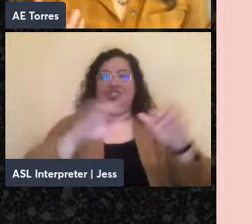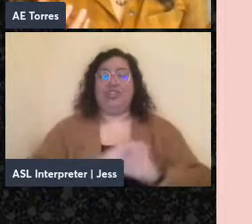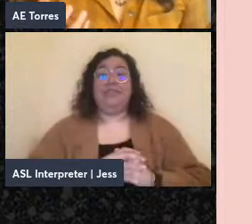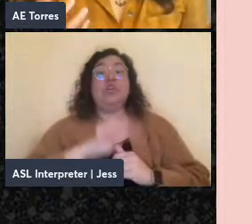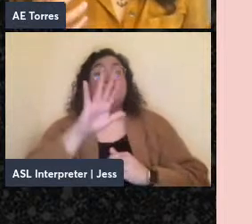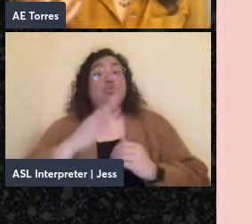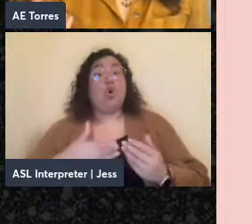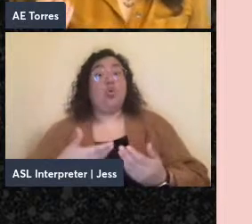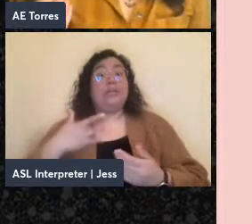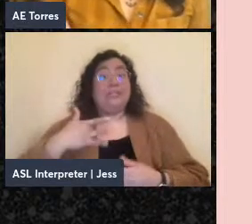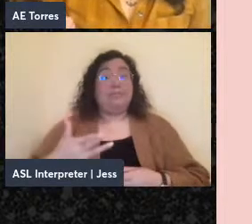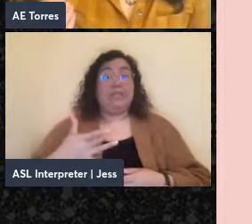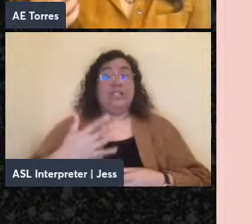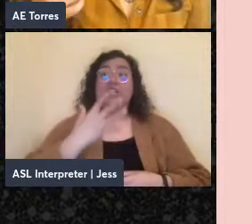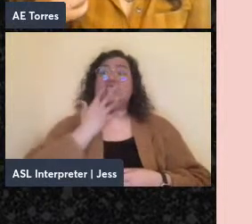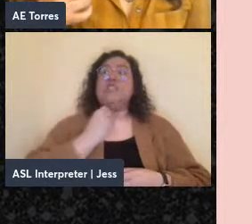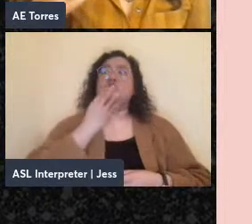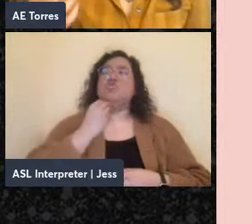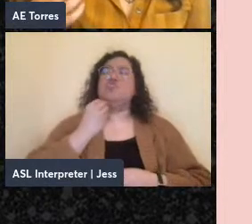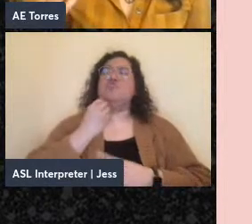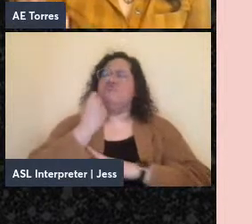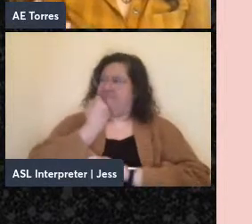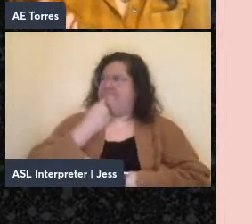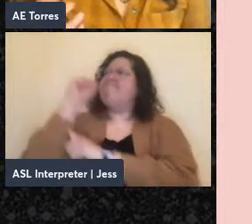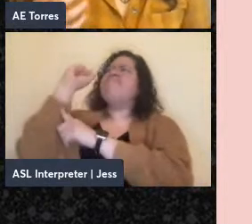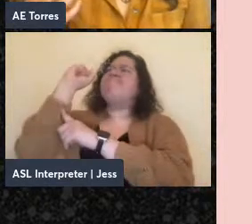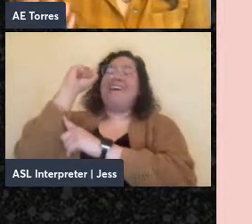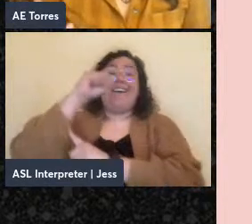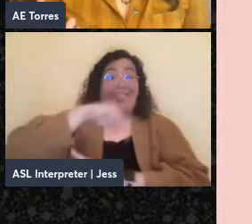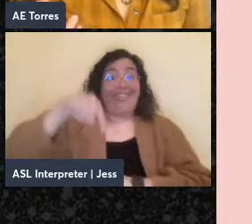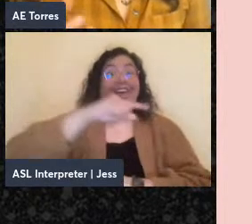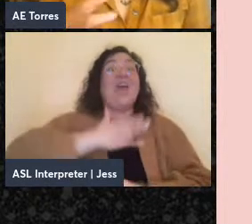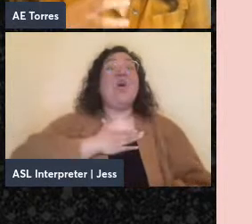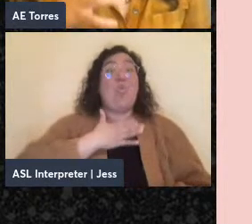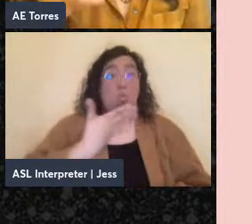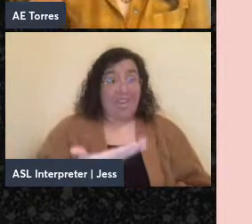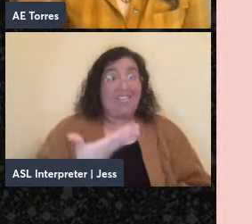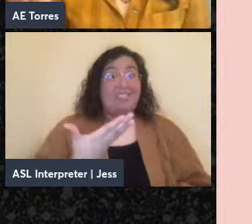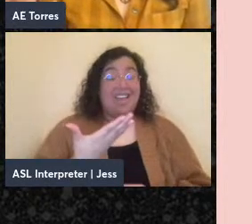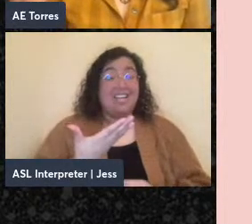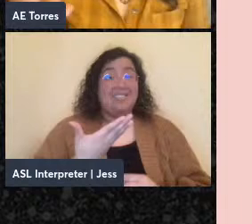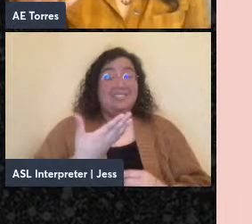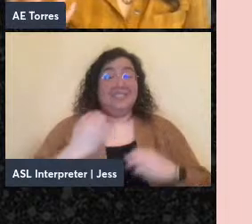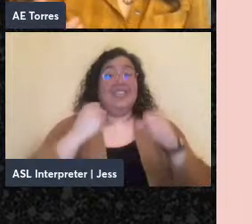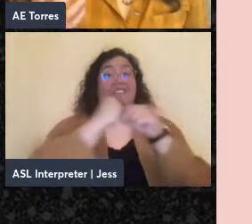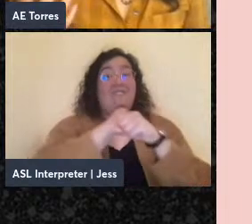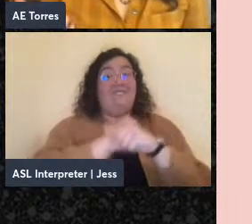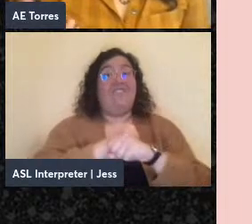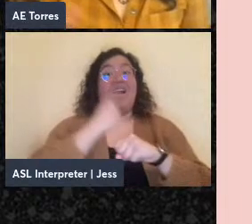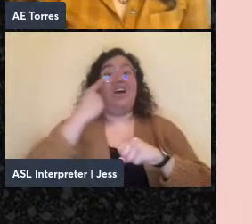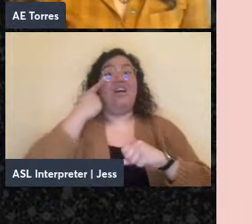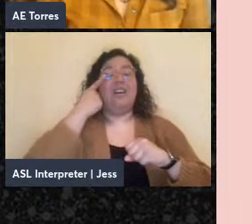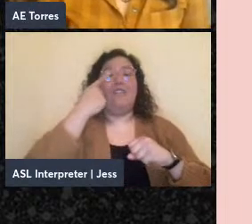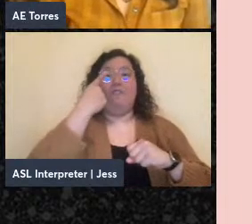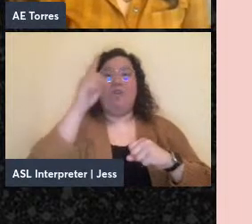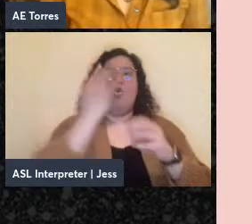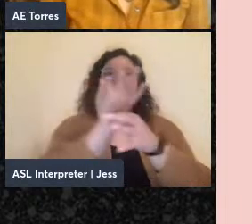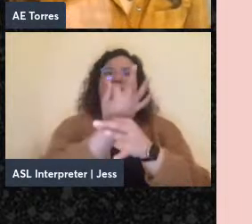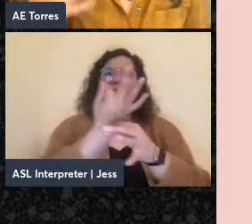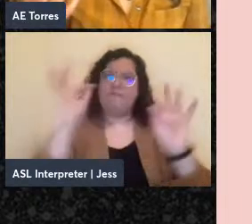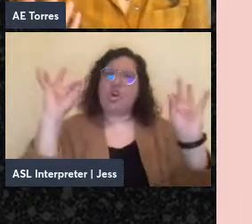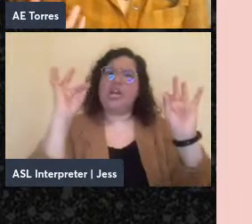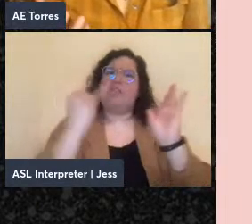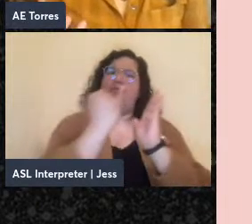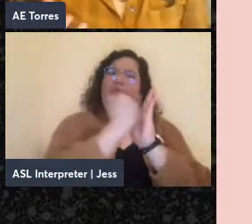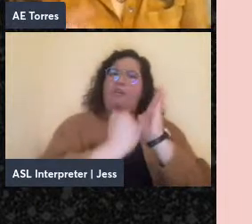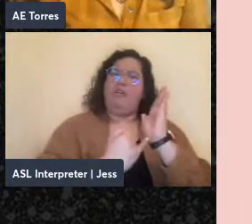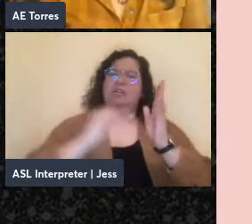Jewish anarchists in the 20th century who were willing to fight for free artistic speech. A number of